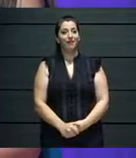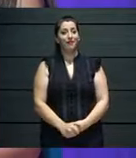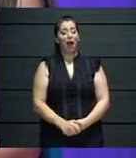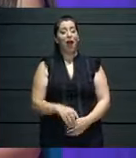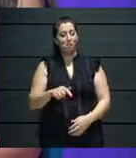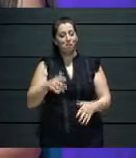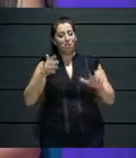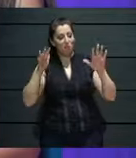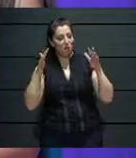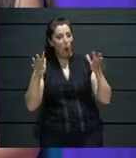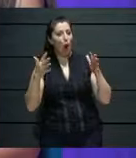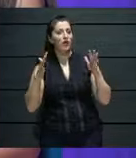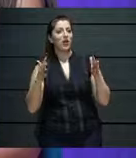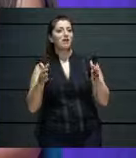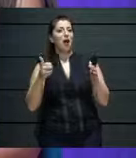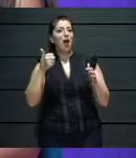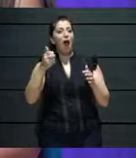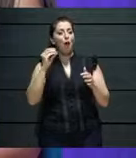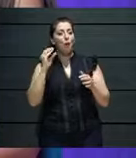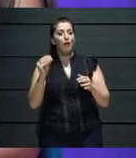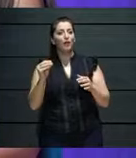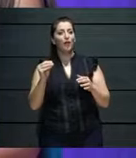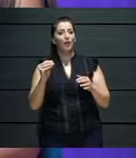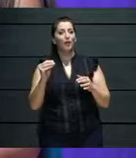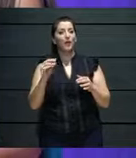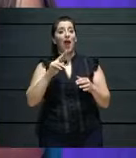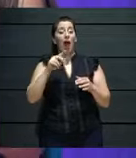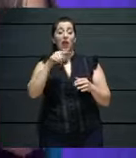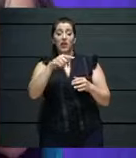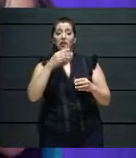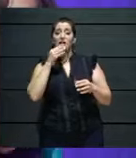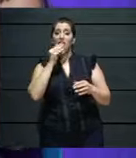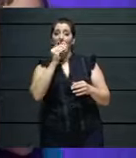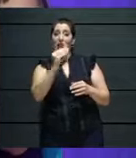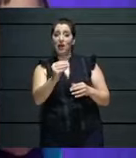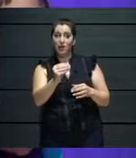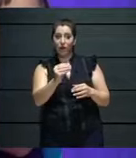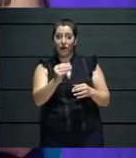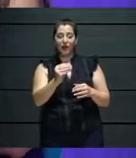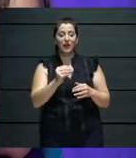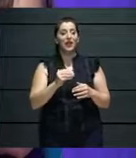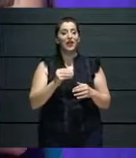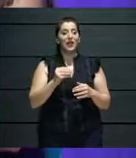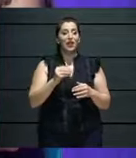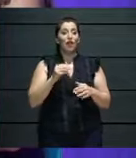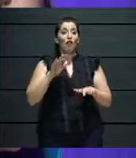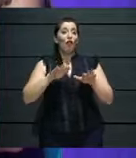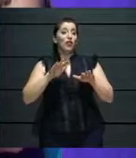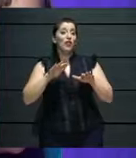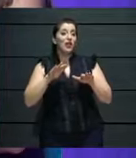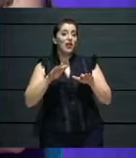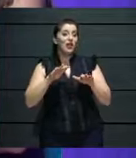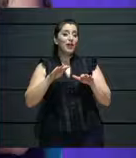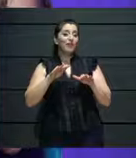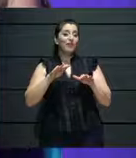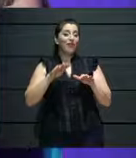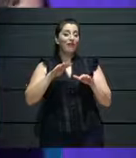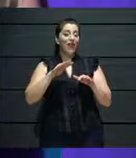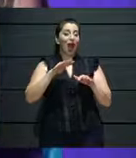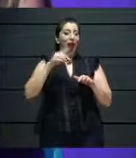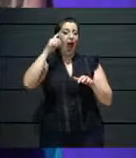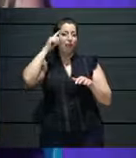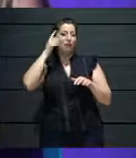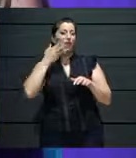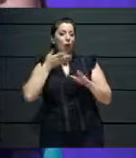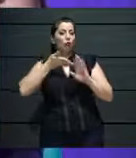also, in terms of audiences, you mentioned the non-existent audiences, or maybe that it's becoming more and more